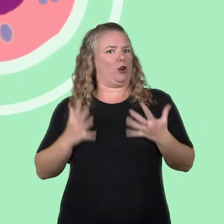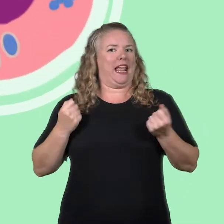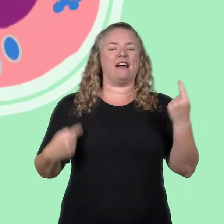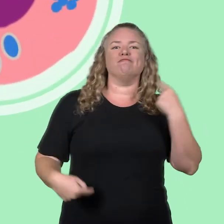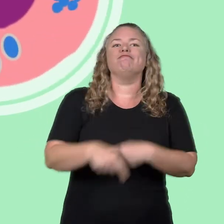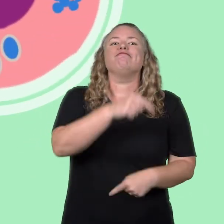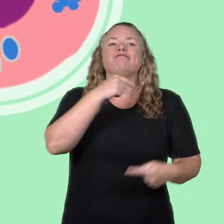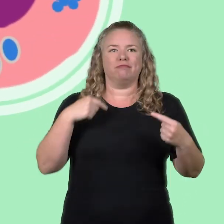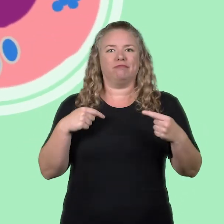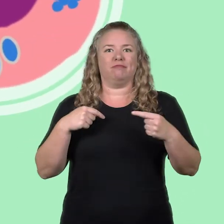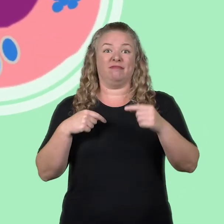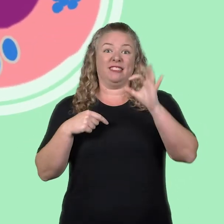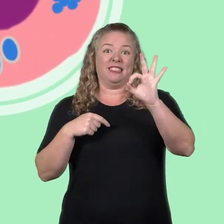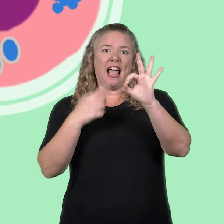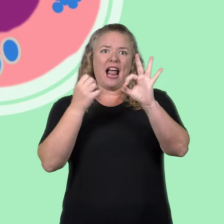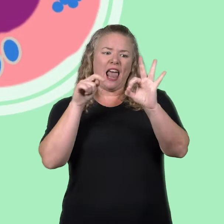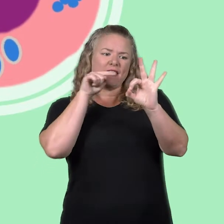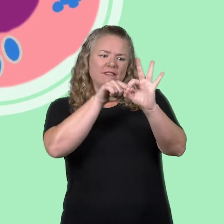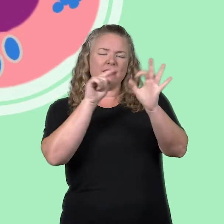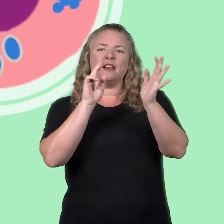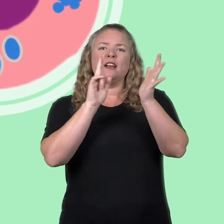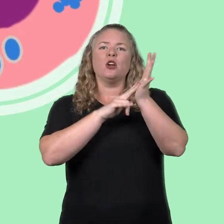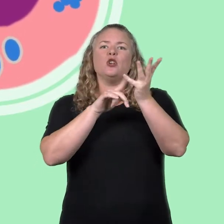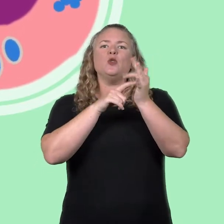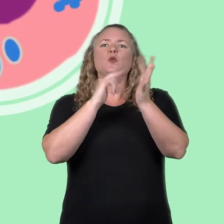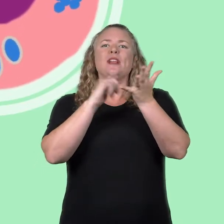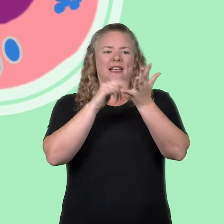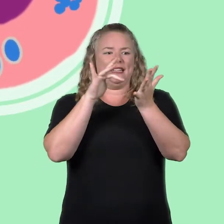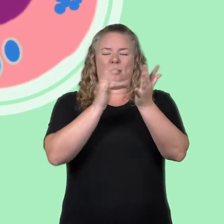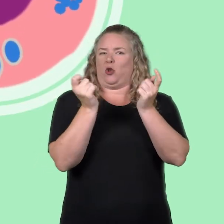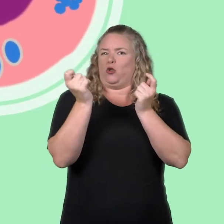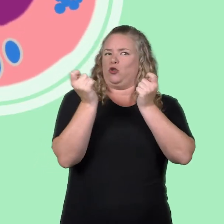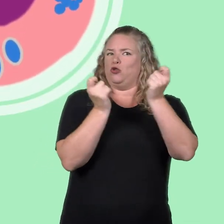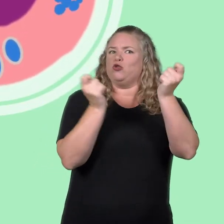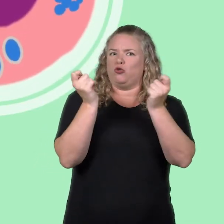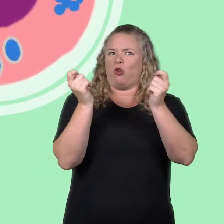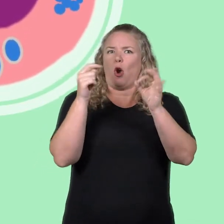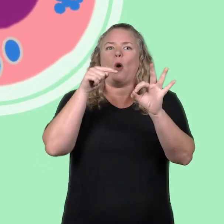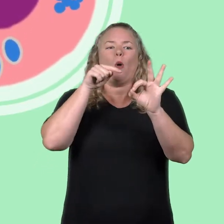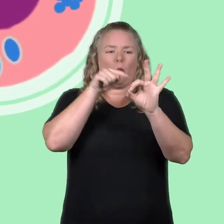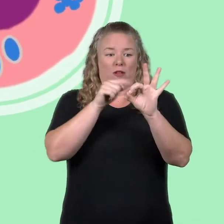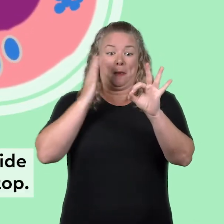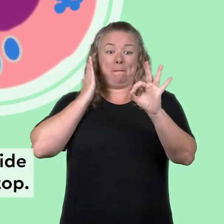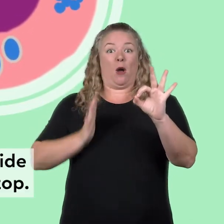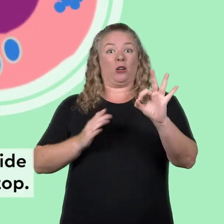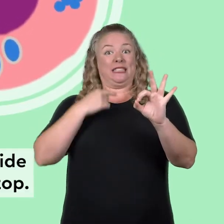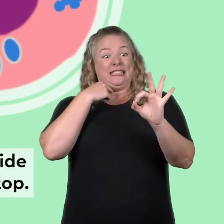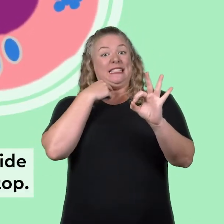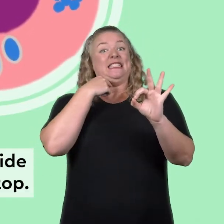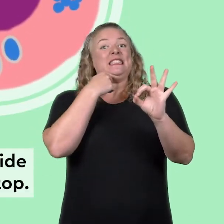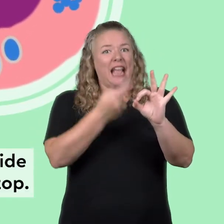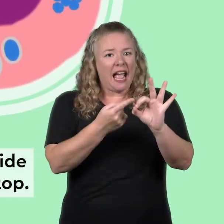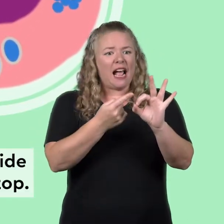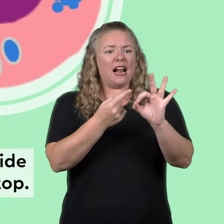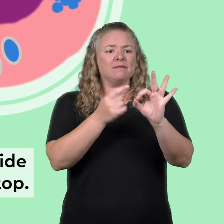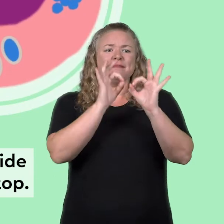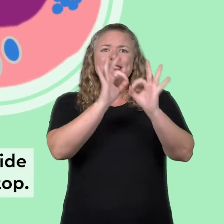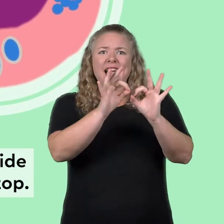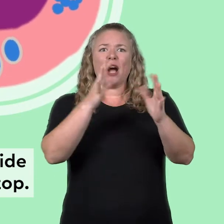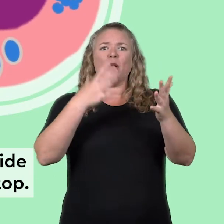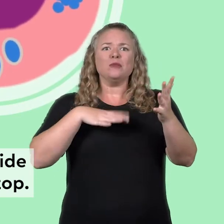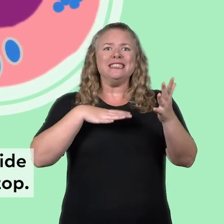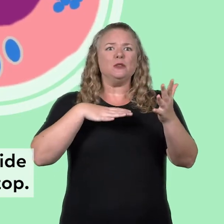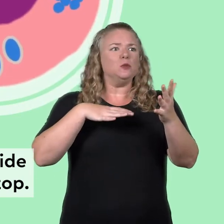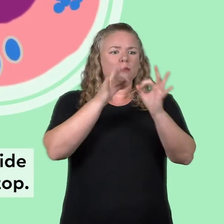Each cell has a control centre called a nucleus. A nucleus gets signals from the body to say when the cells should